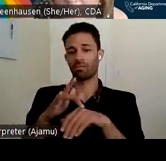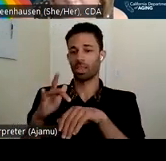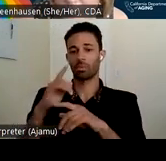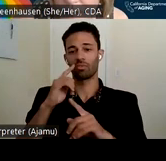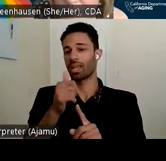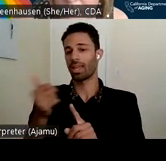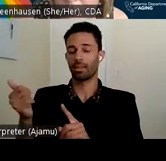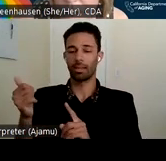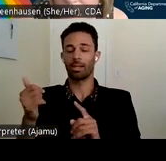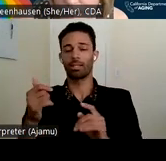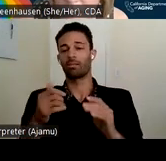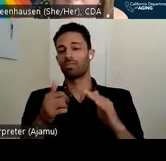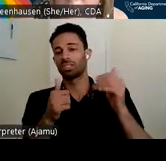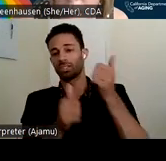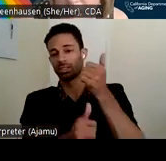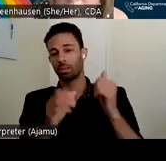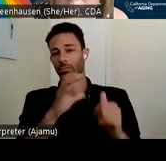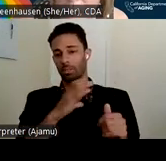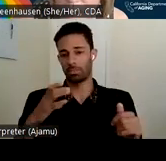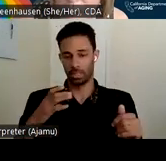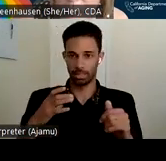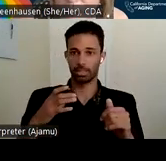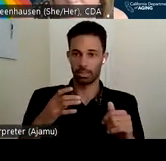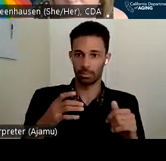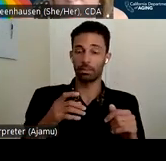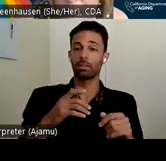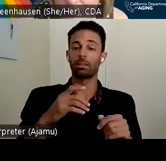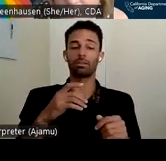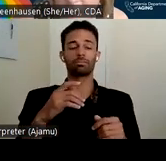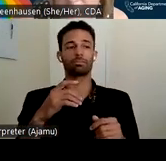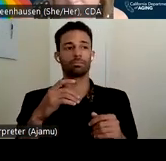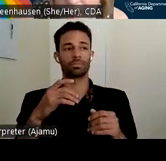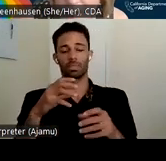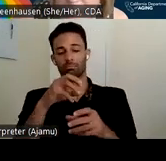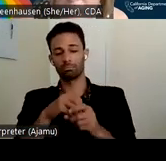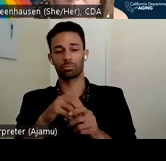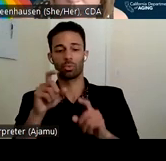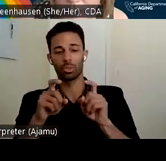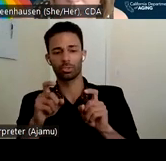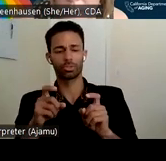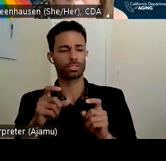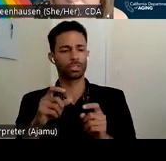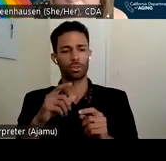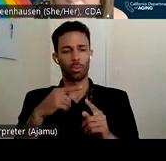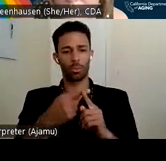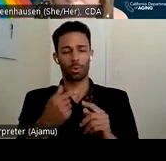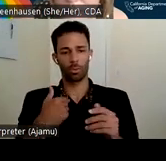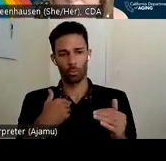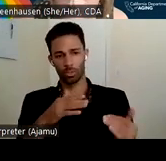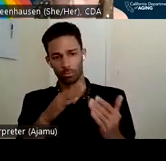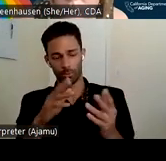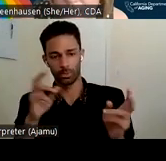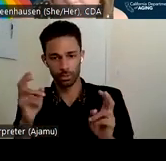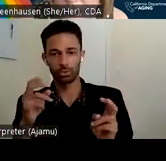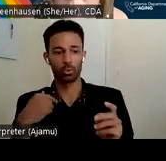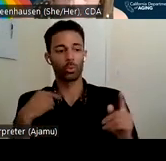really just questions to ask when we are approaching an issue to make sure that we're considering all of the um you know all of